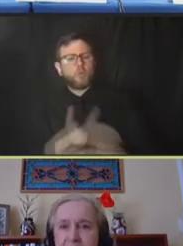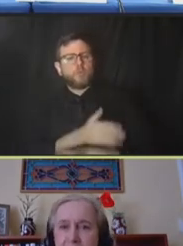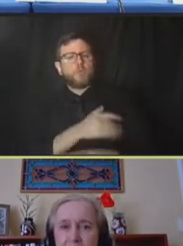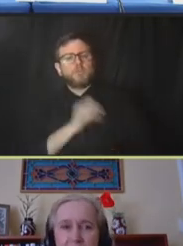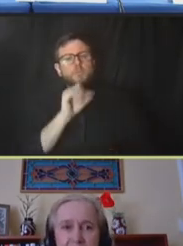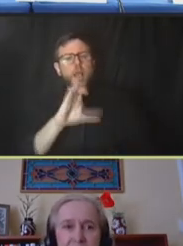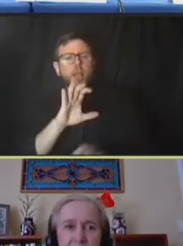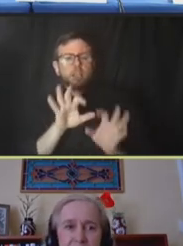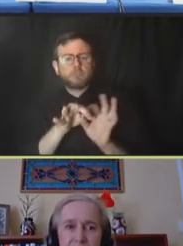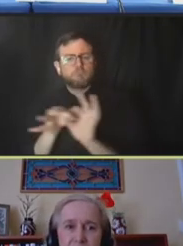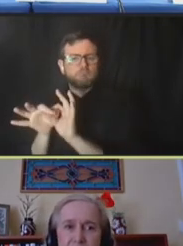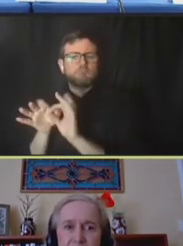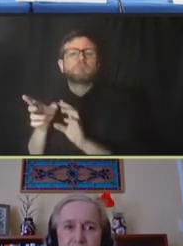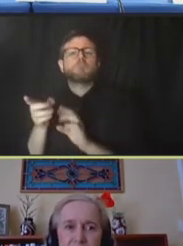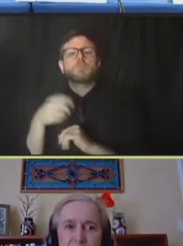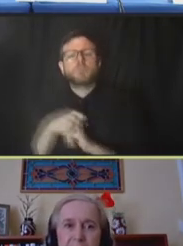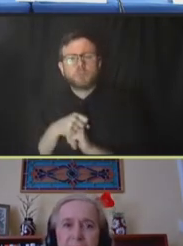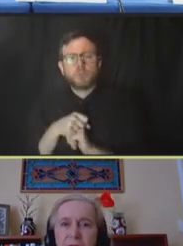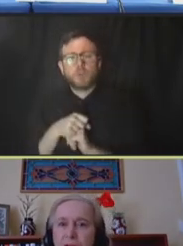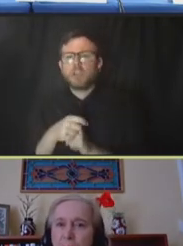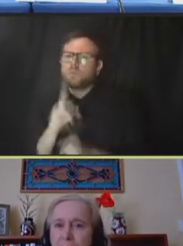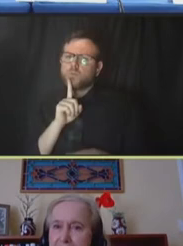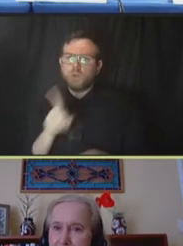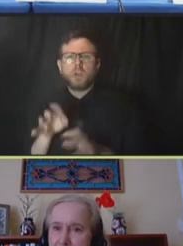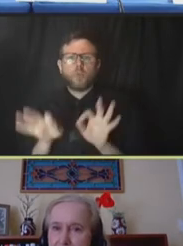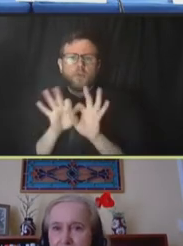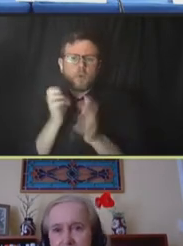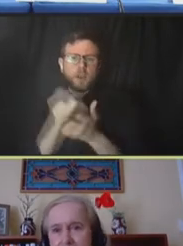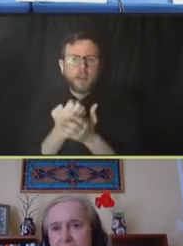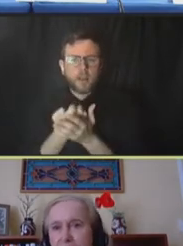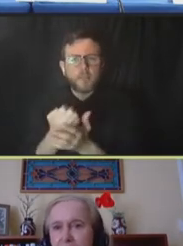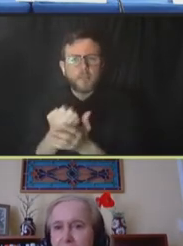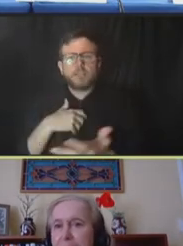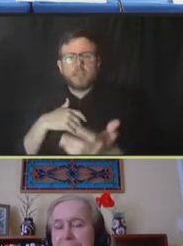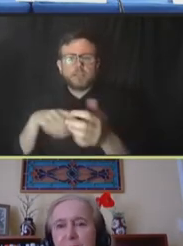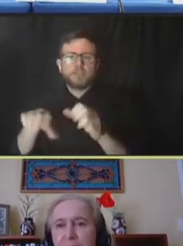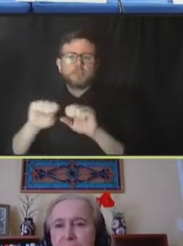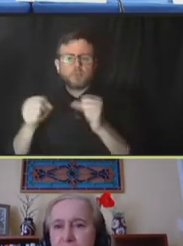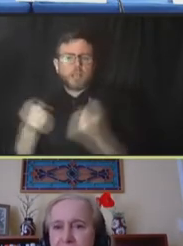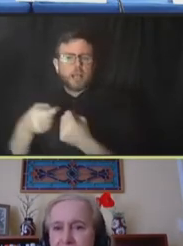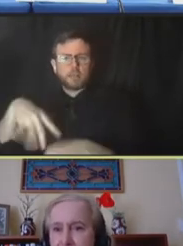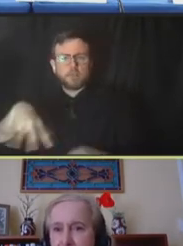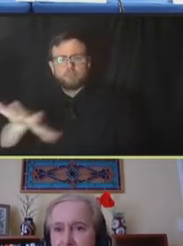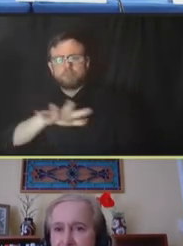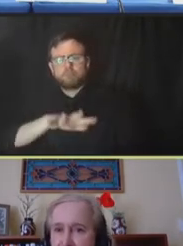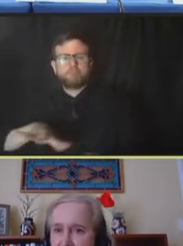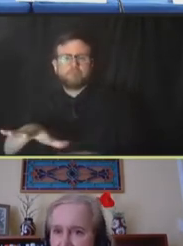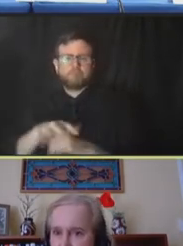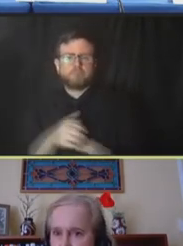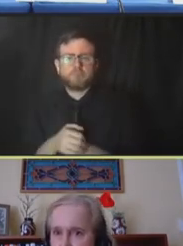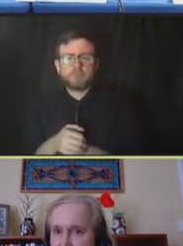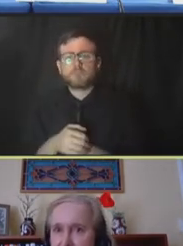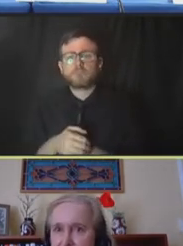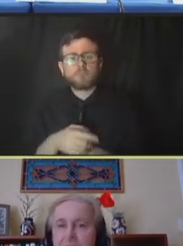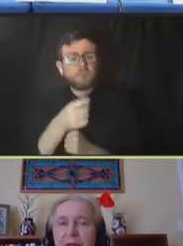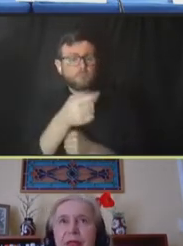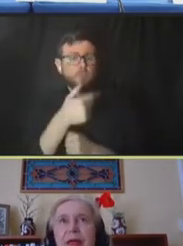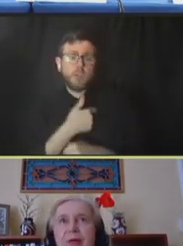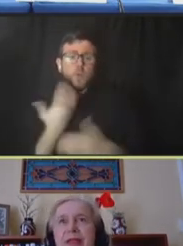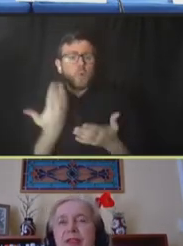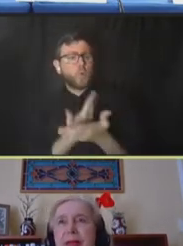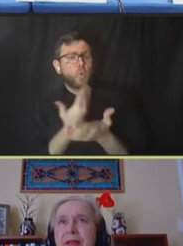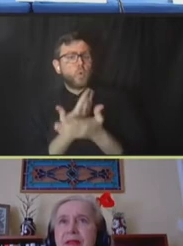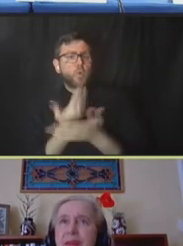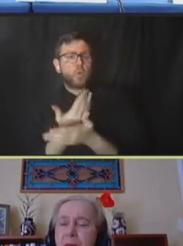Next slide, please. So, here, we've been hearing about all sorts of fabulous innovations, right?